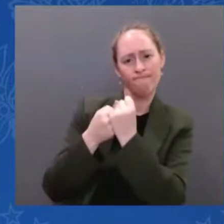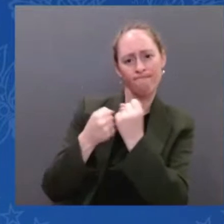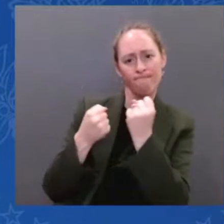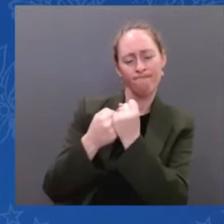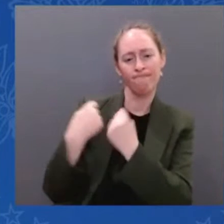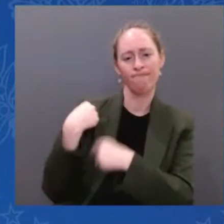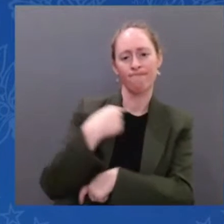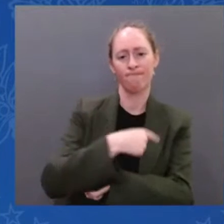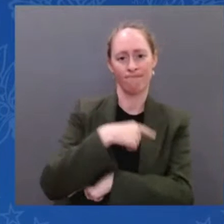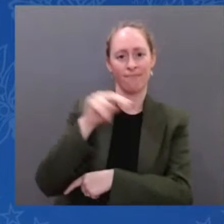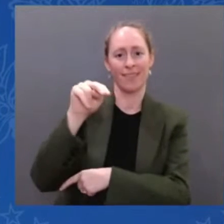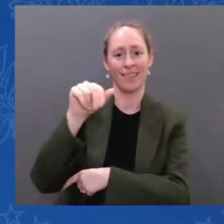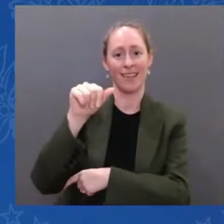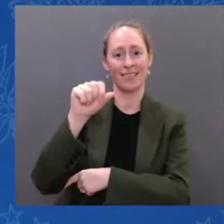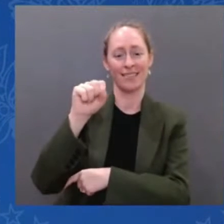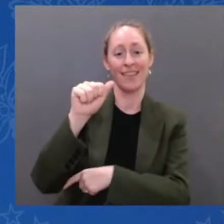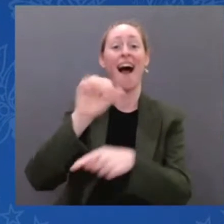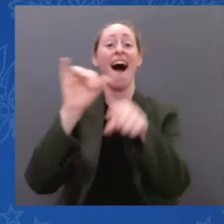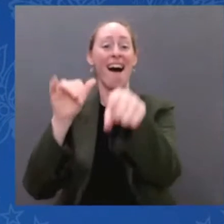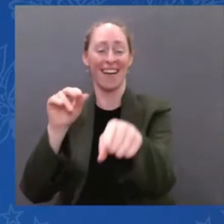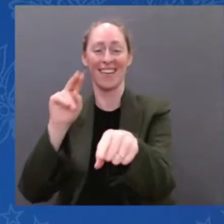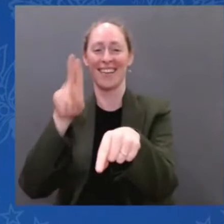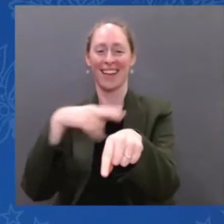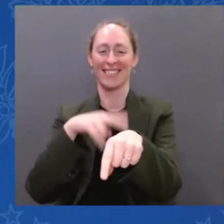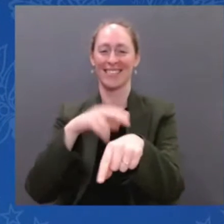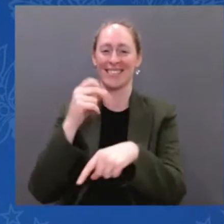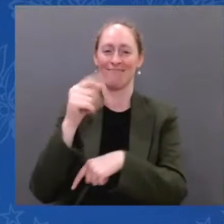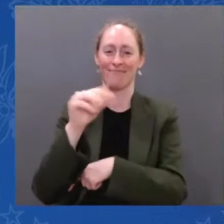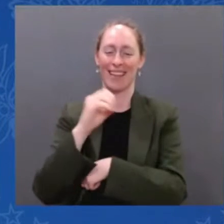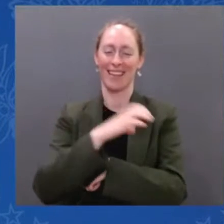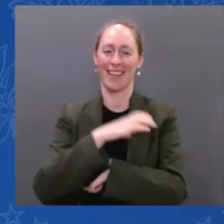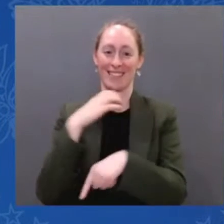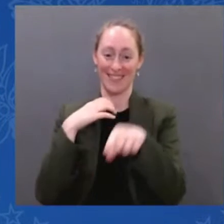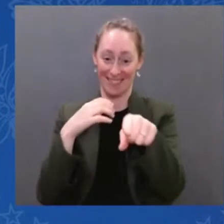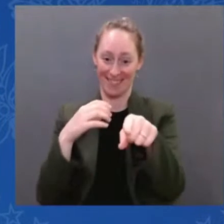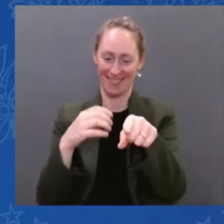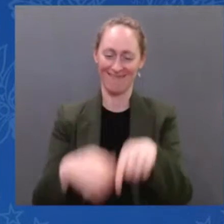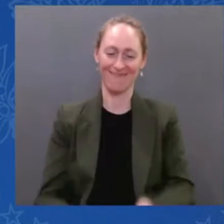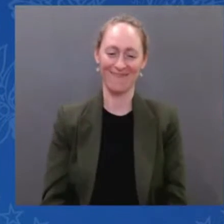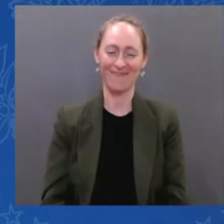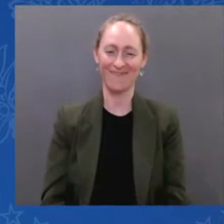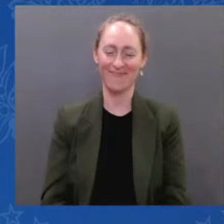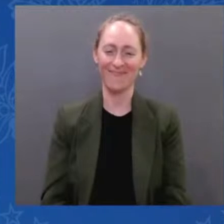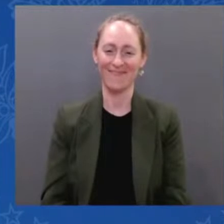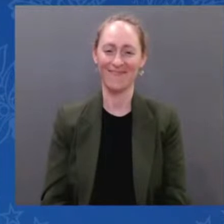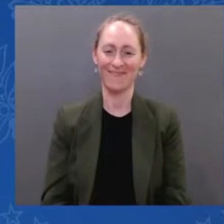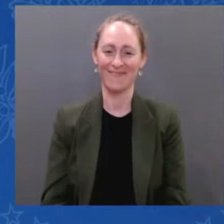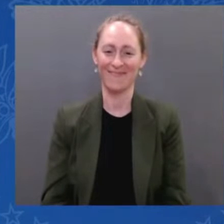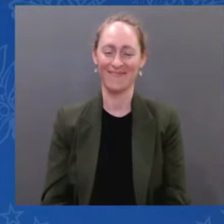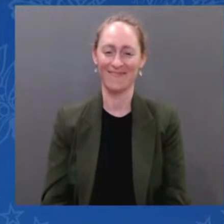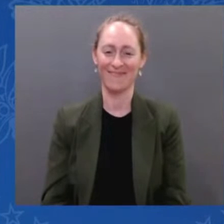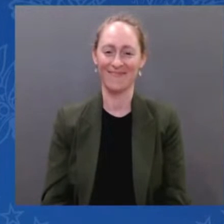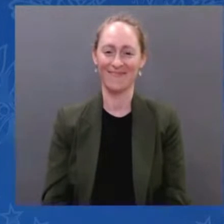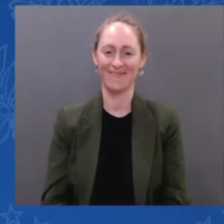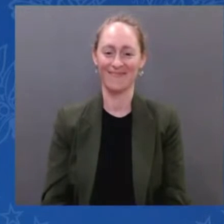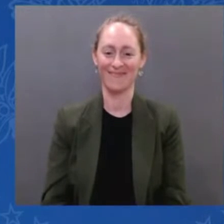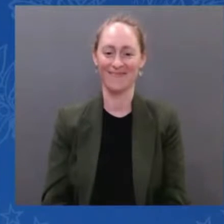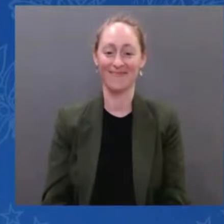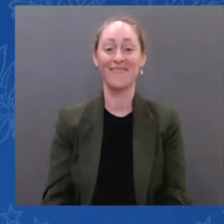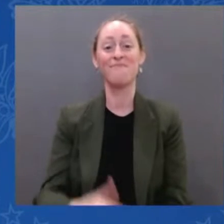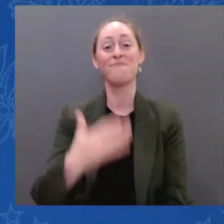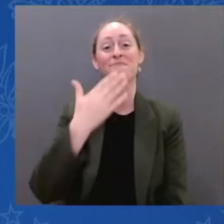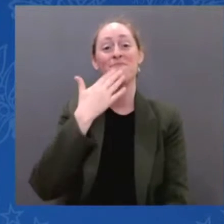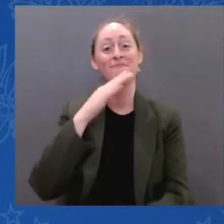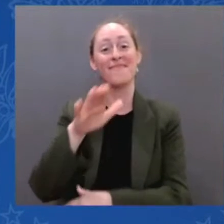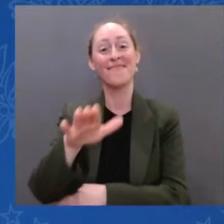Thank you. Thank you. Well, good evening, everyone. I am very honored to be with you all. President Joe Biden and I talk